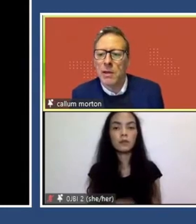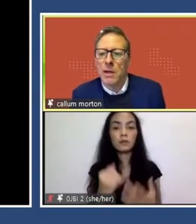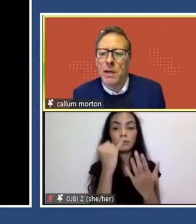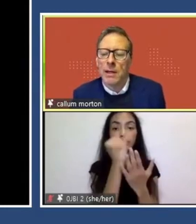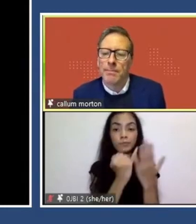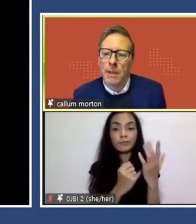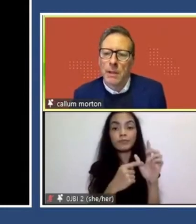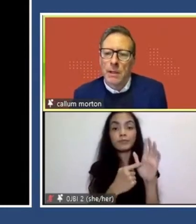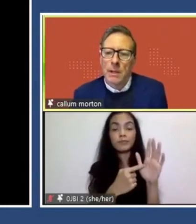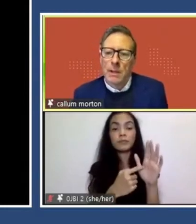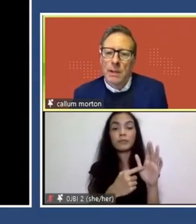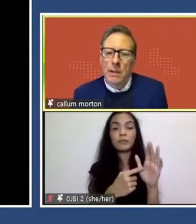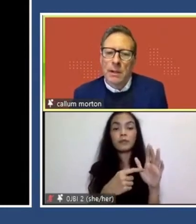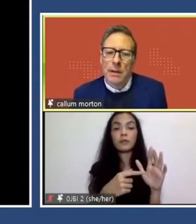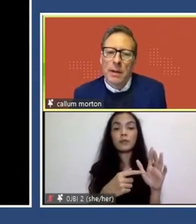Architecture.